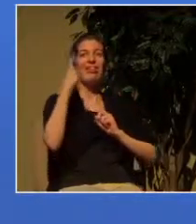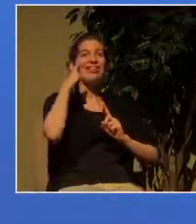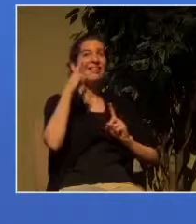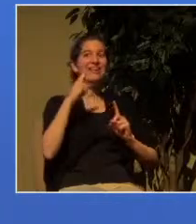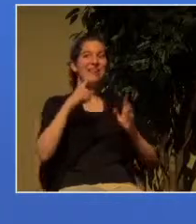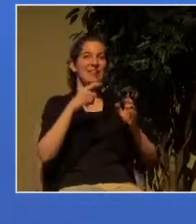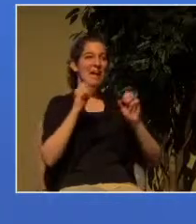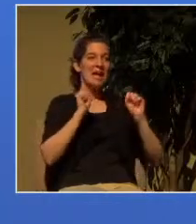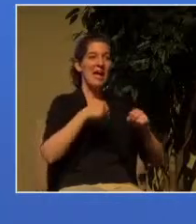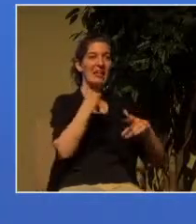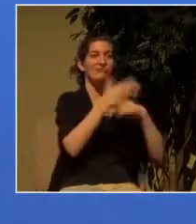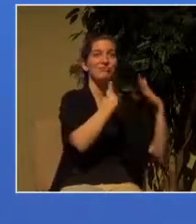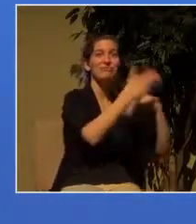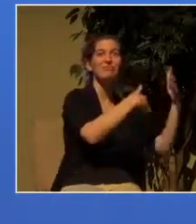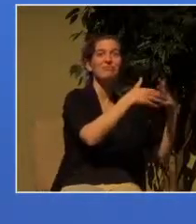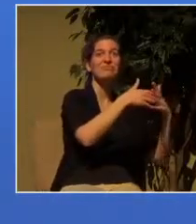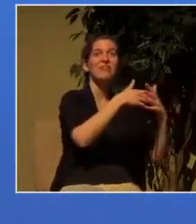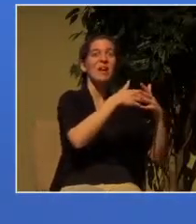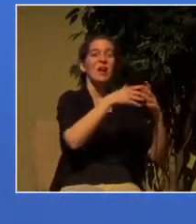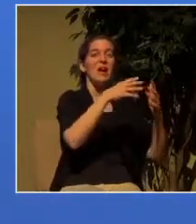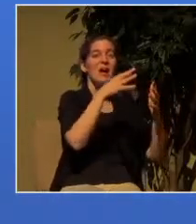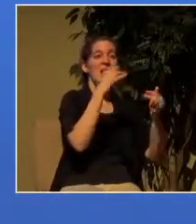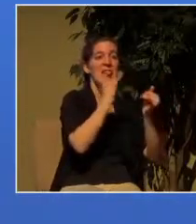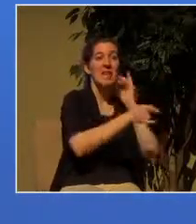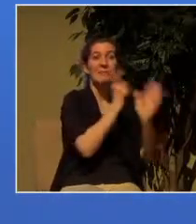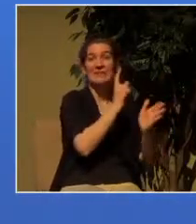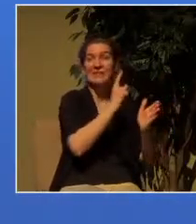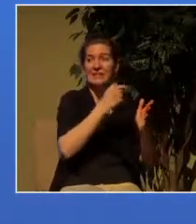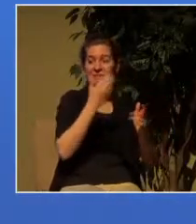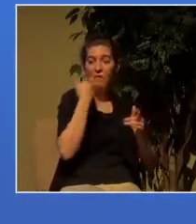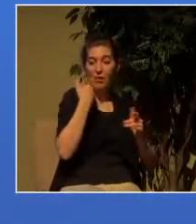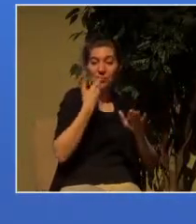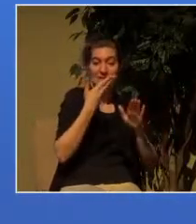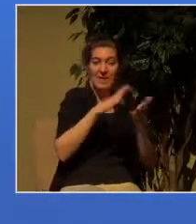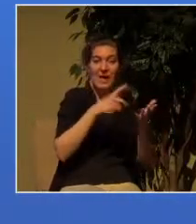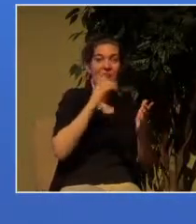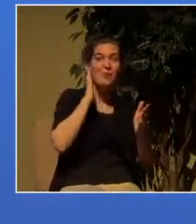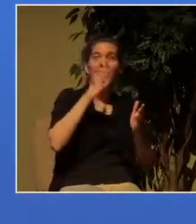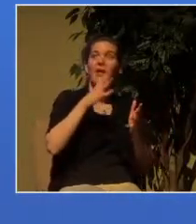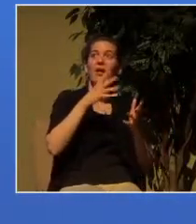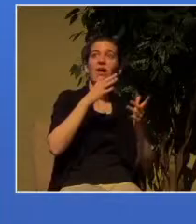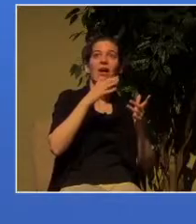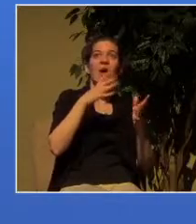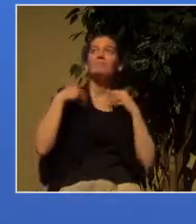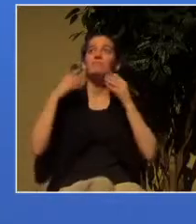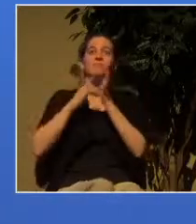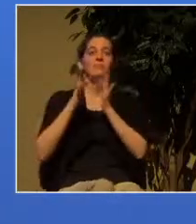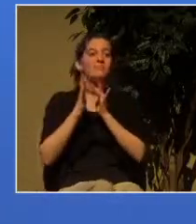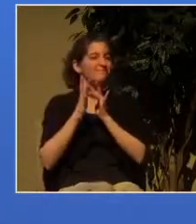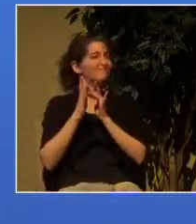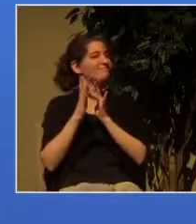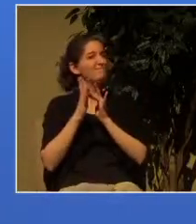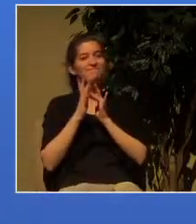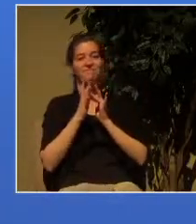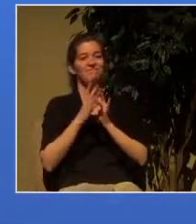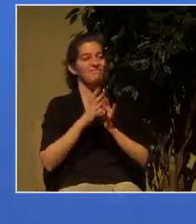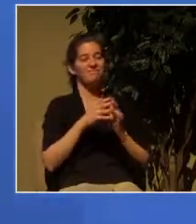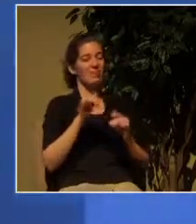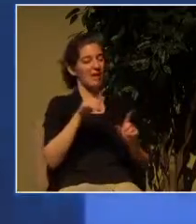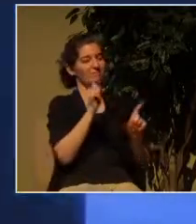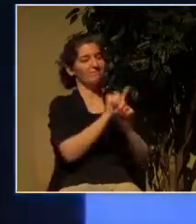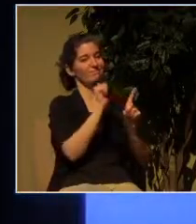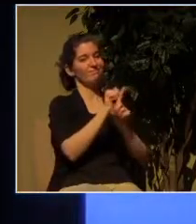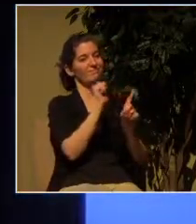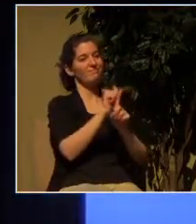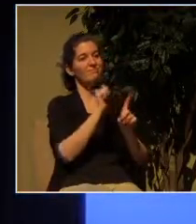God will be kind to them at the very last moment without their repentance Ephesians 5 6-7 let